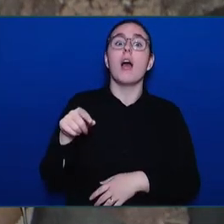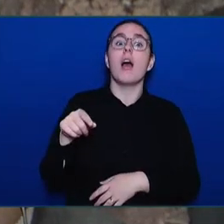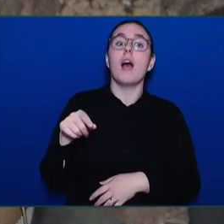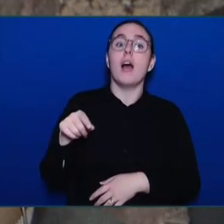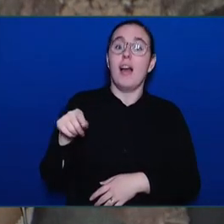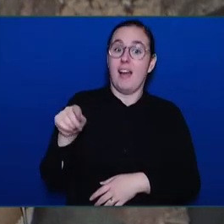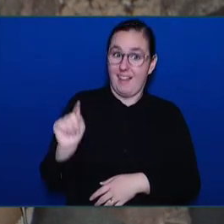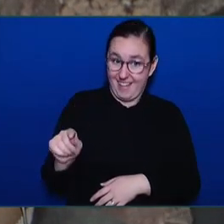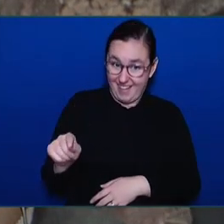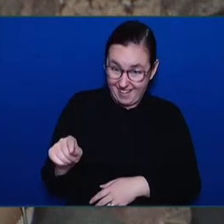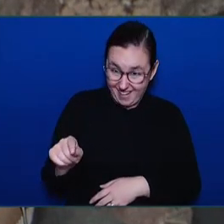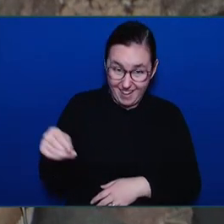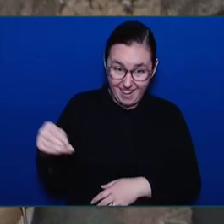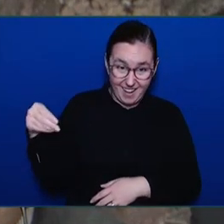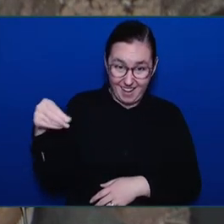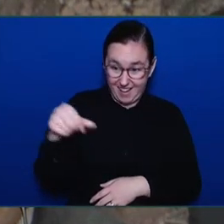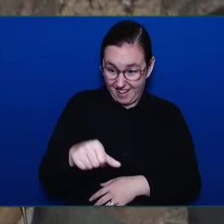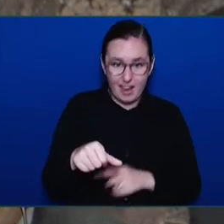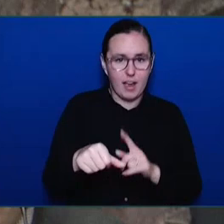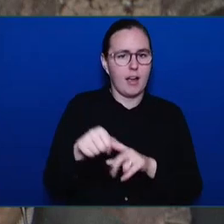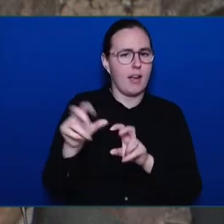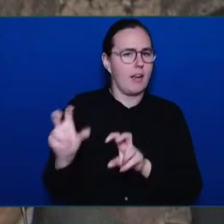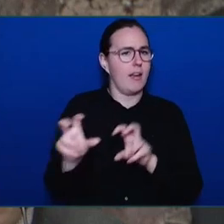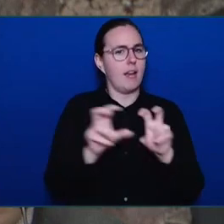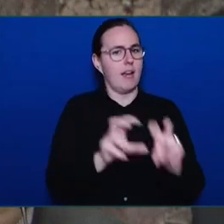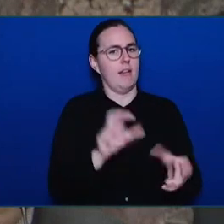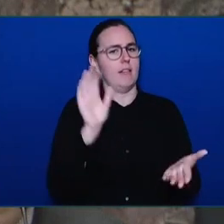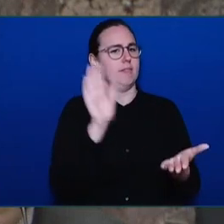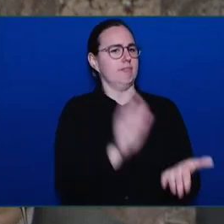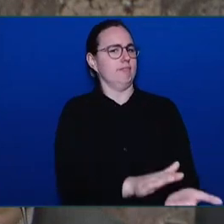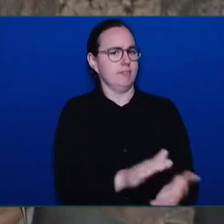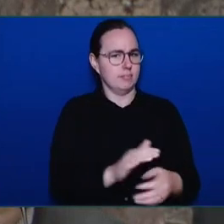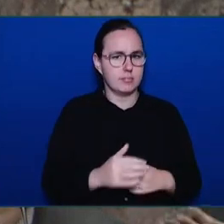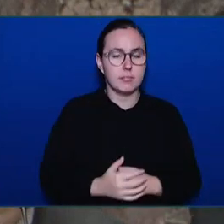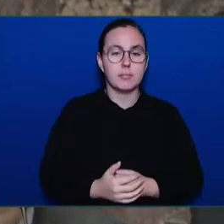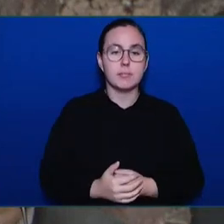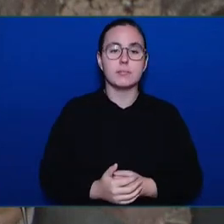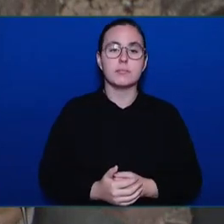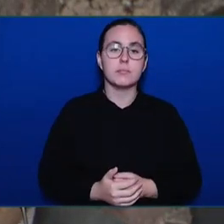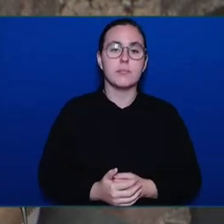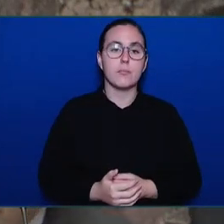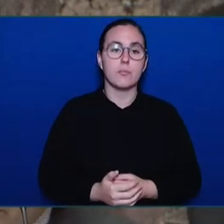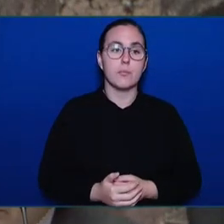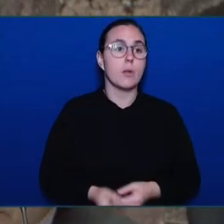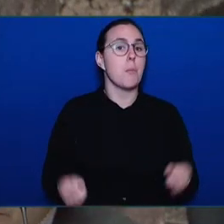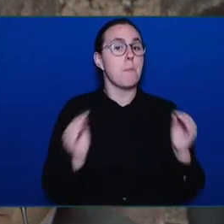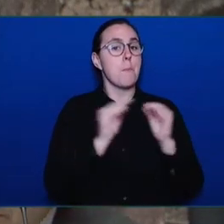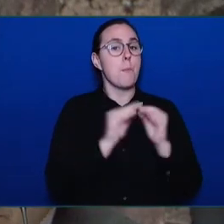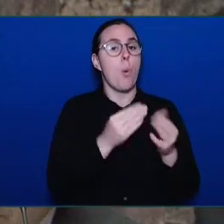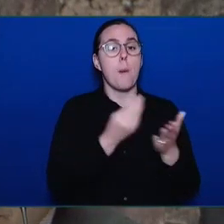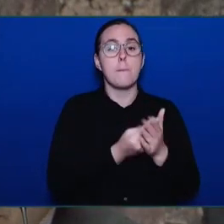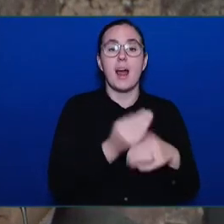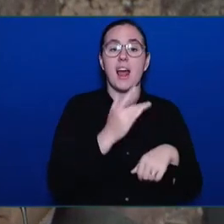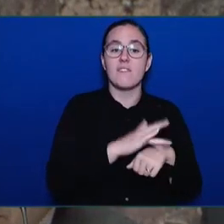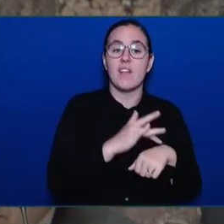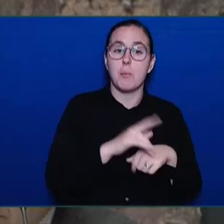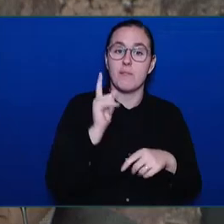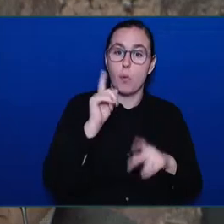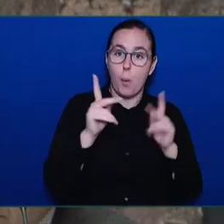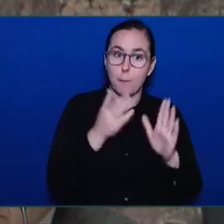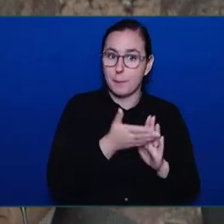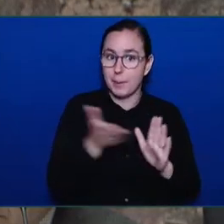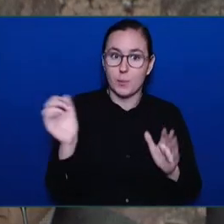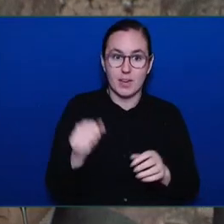are putting more money back into people's pockets. We are making sure that we are supporting people in this province. That's what this budget is about. It's